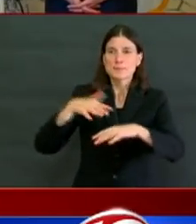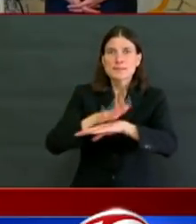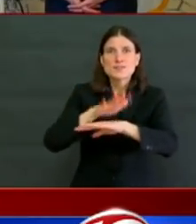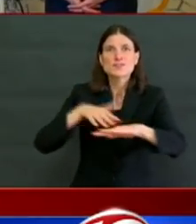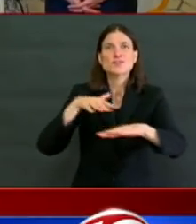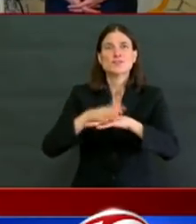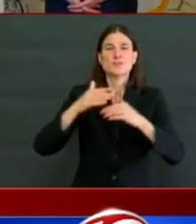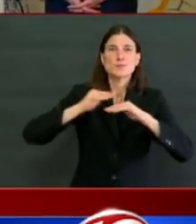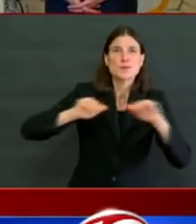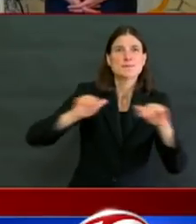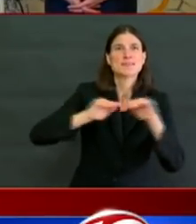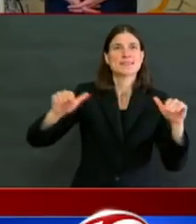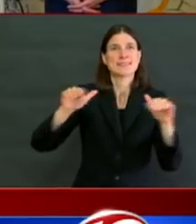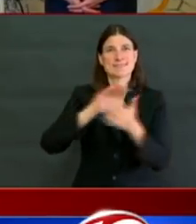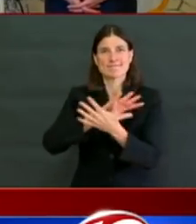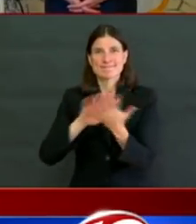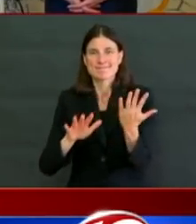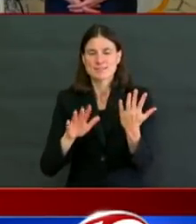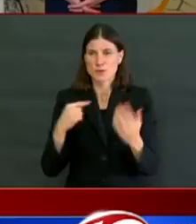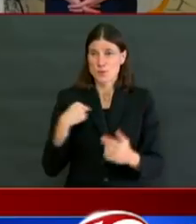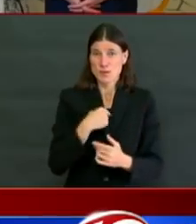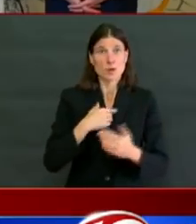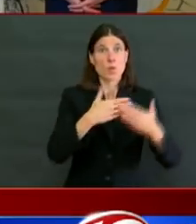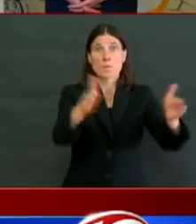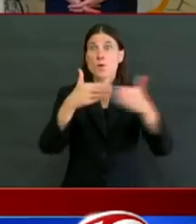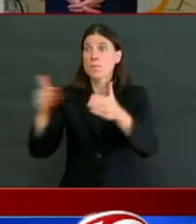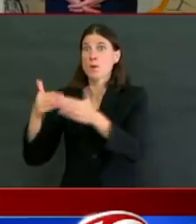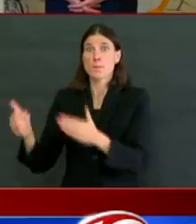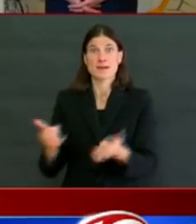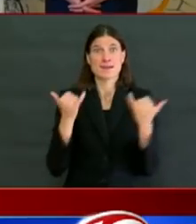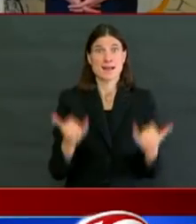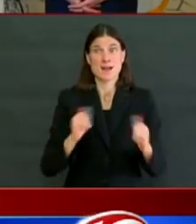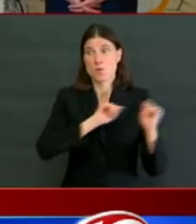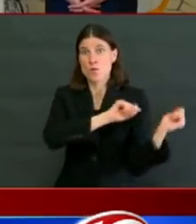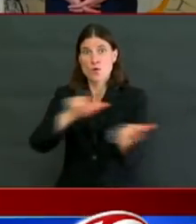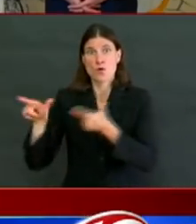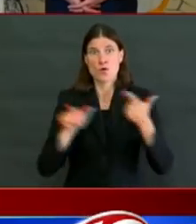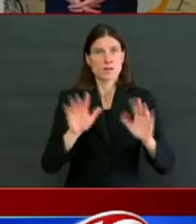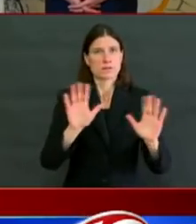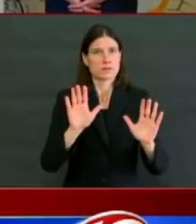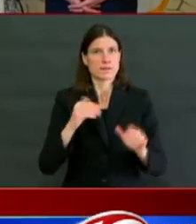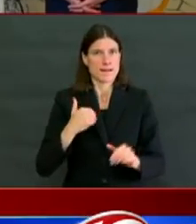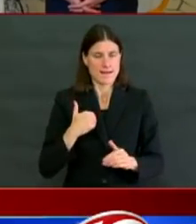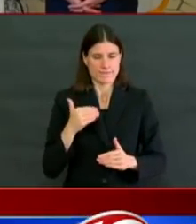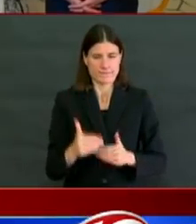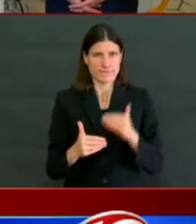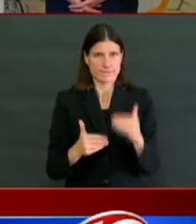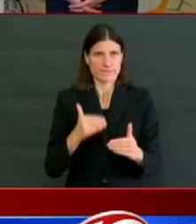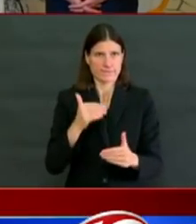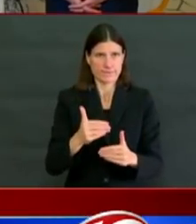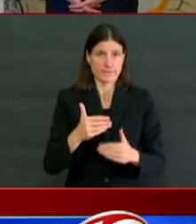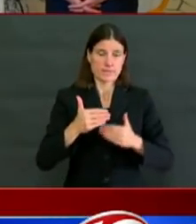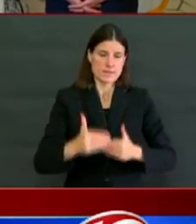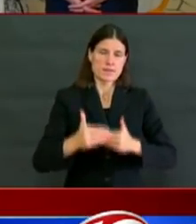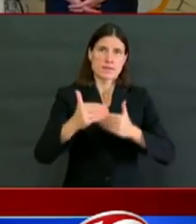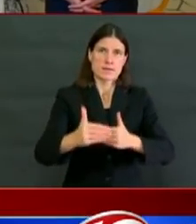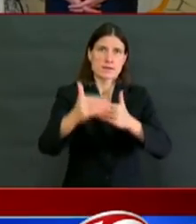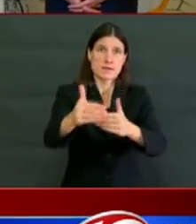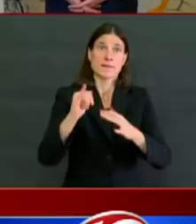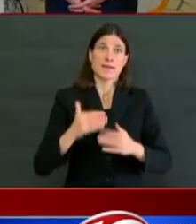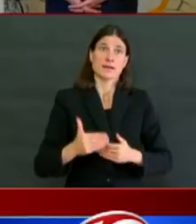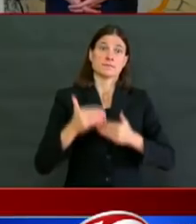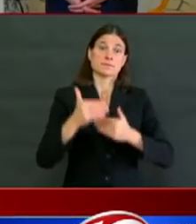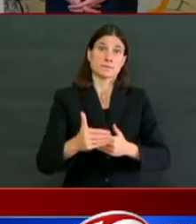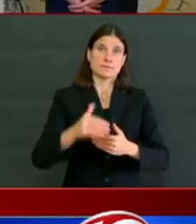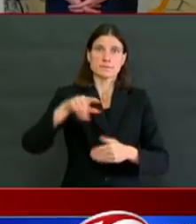And like every other announcement that I'll be making in the next two weeks, it's phases. It's